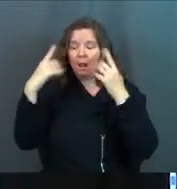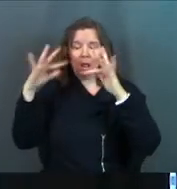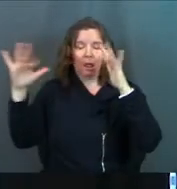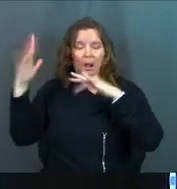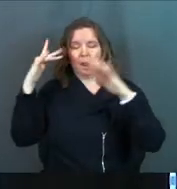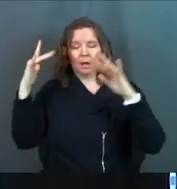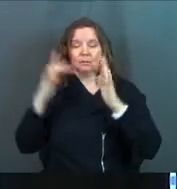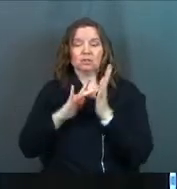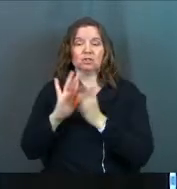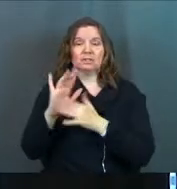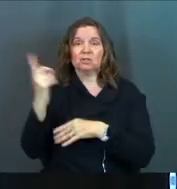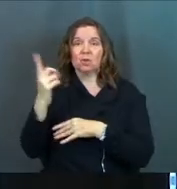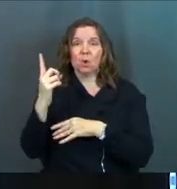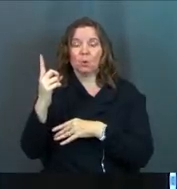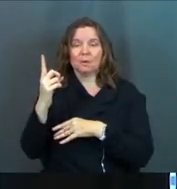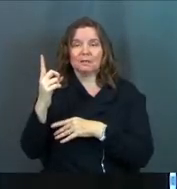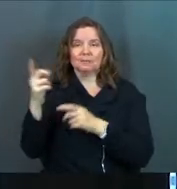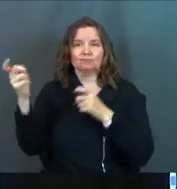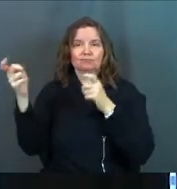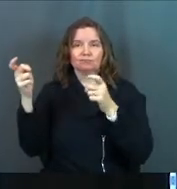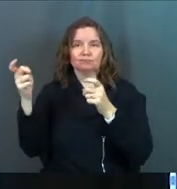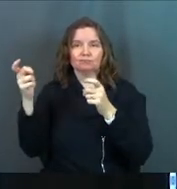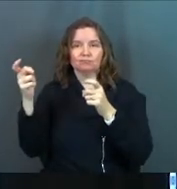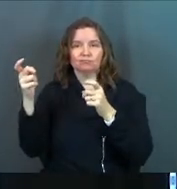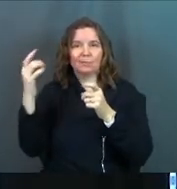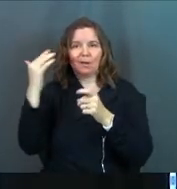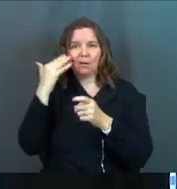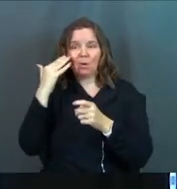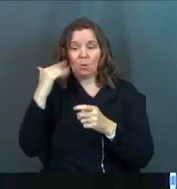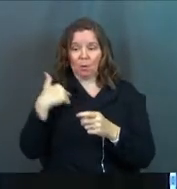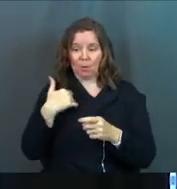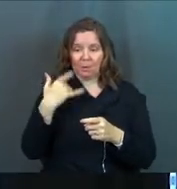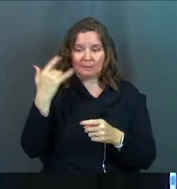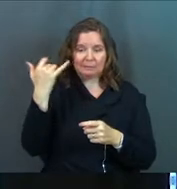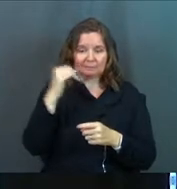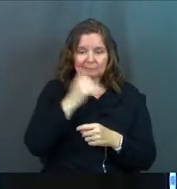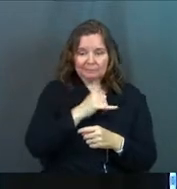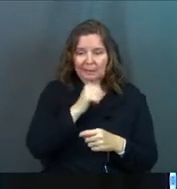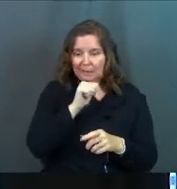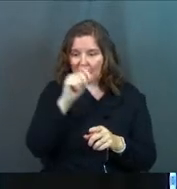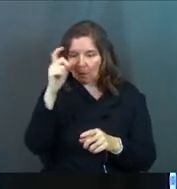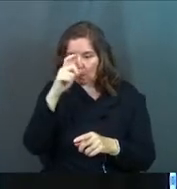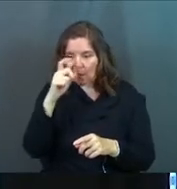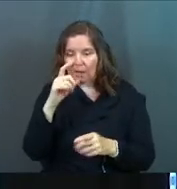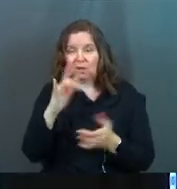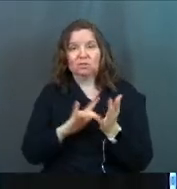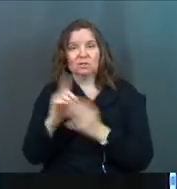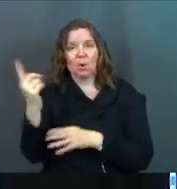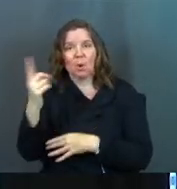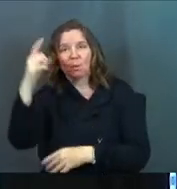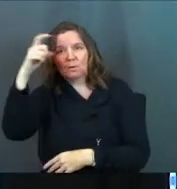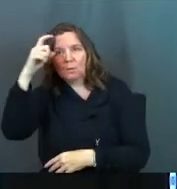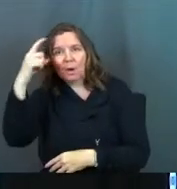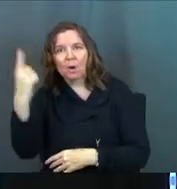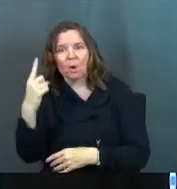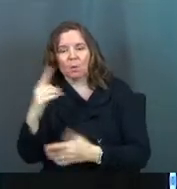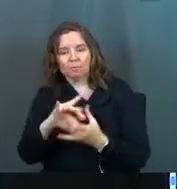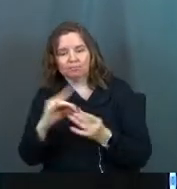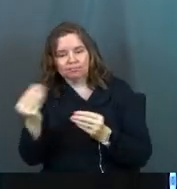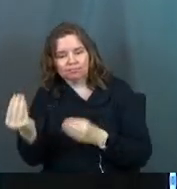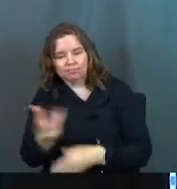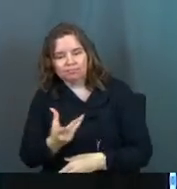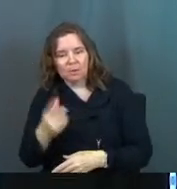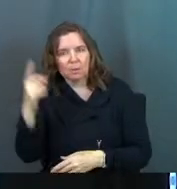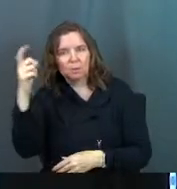Jesus is always sane. Amen? Where we are foolish and unwise, Jesus is always wise, and he's always going to speak his